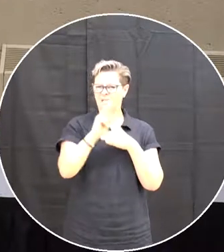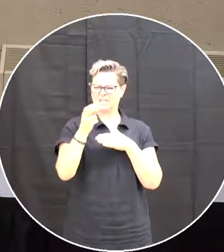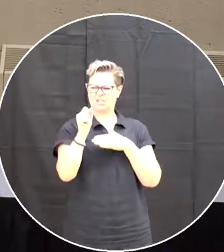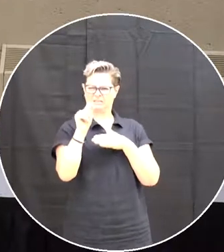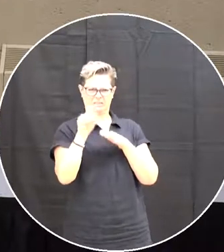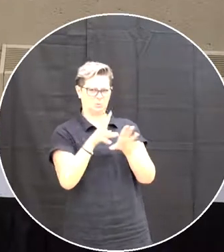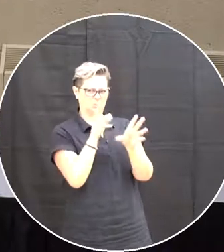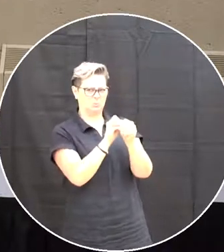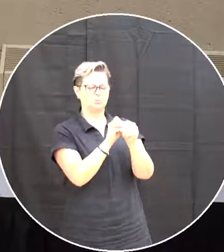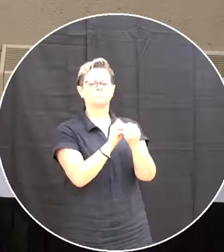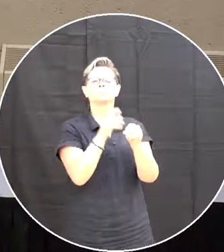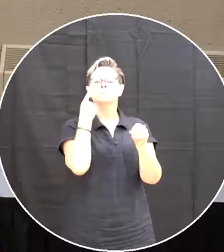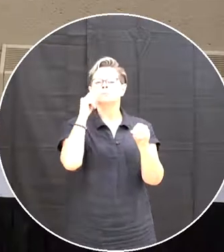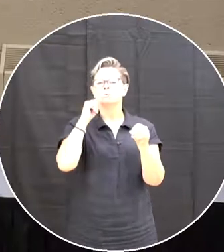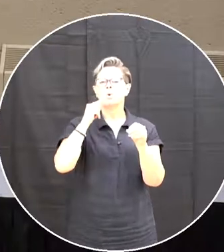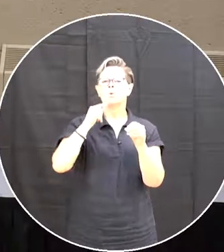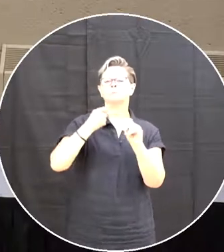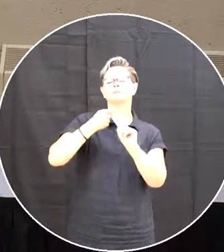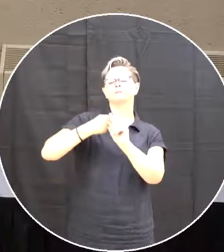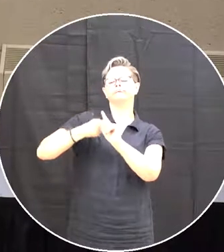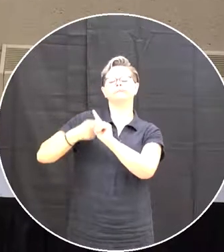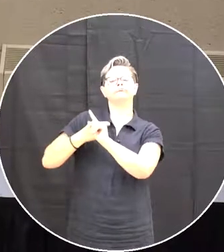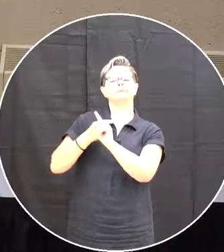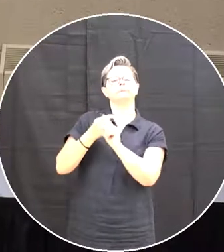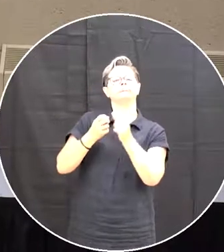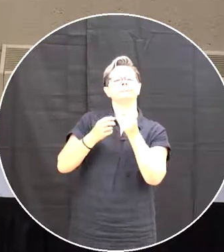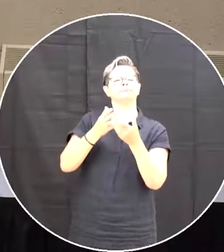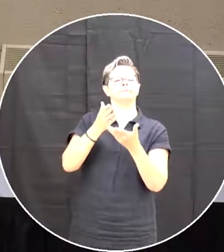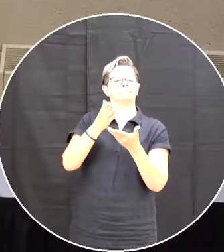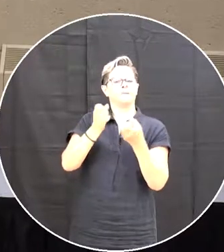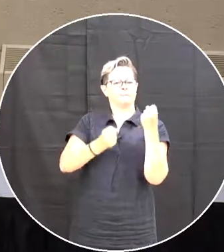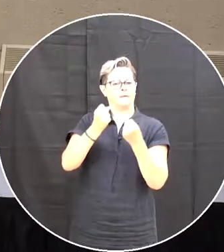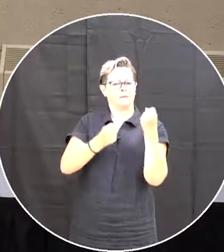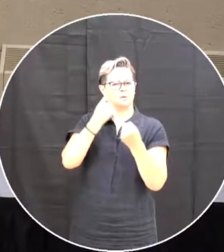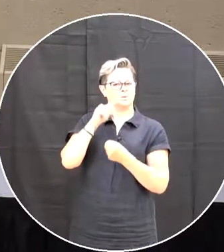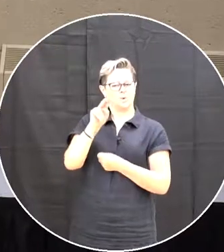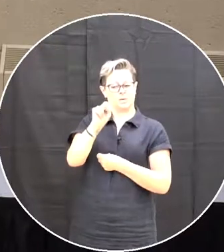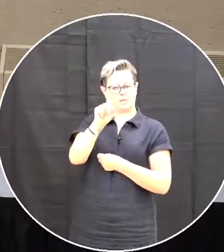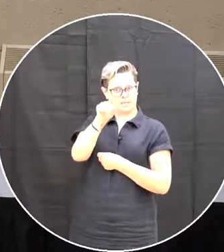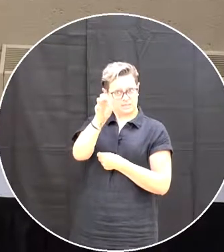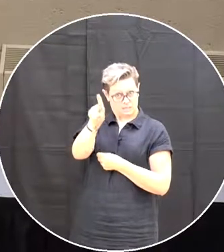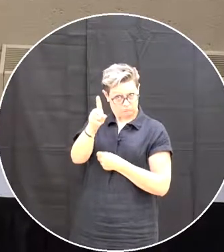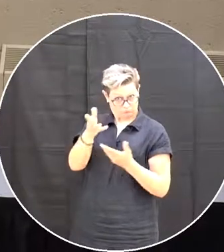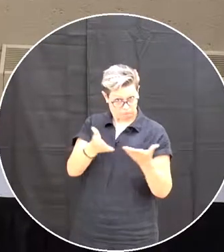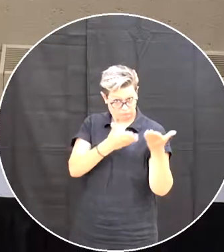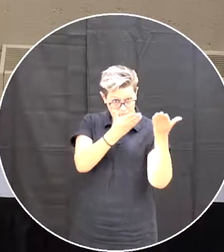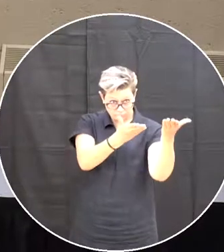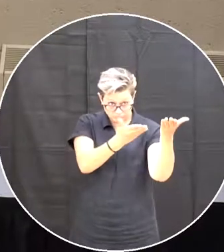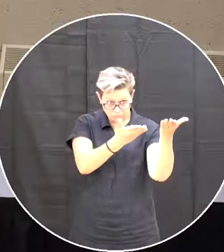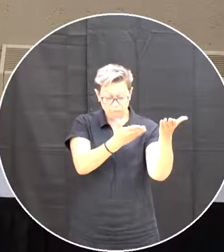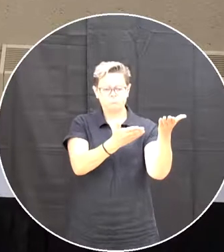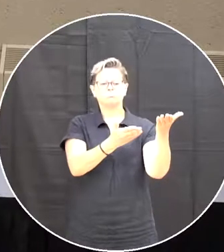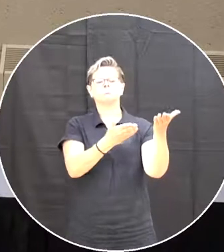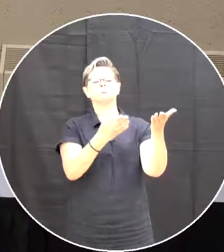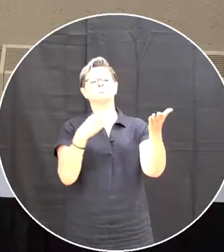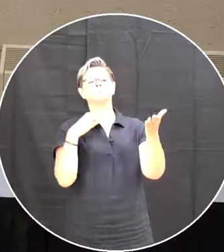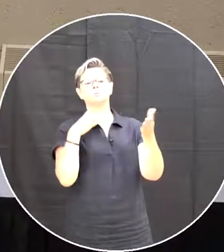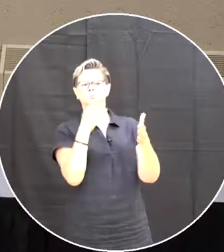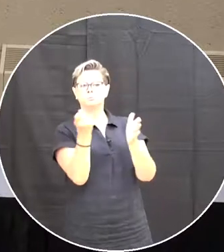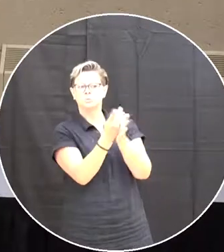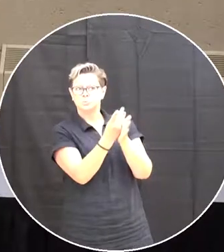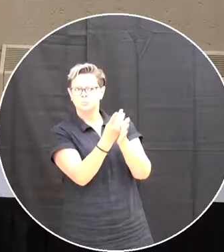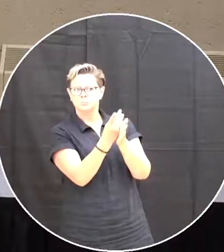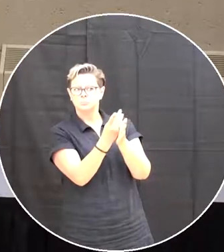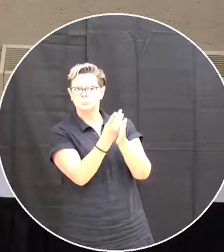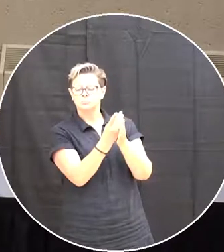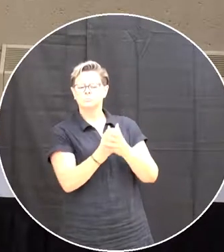To finance service vehicles as recommended by the finance and operations committee Subject to ministerial approval So moved